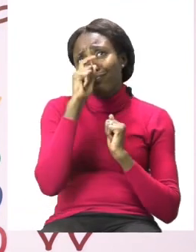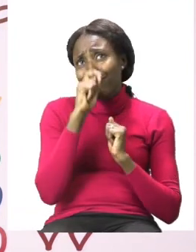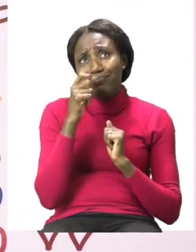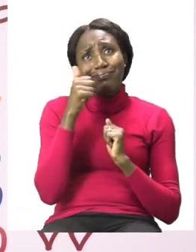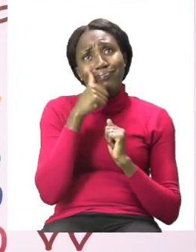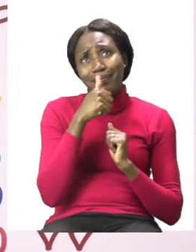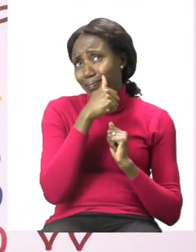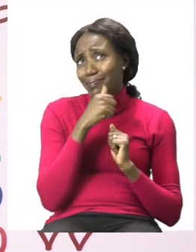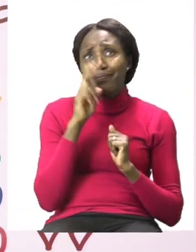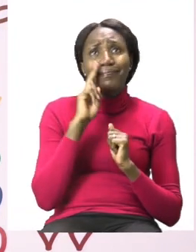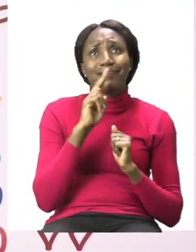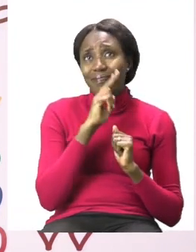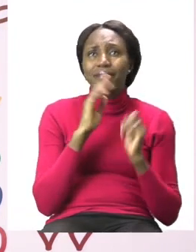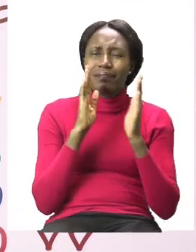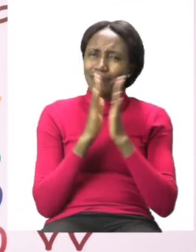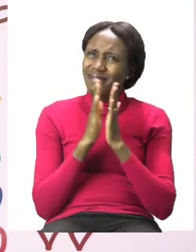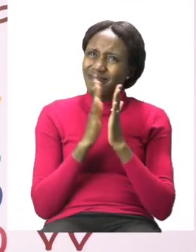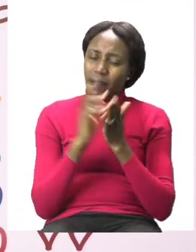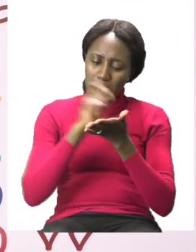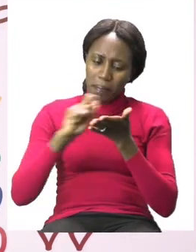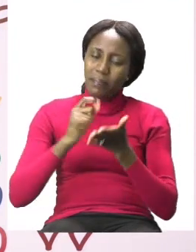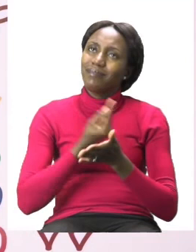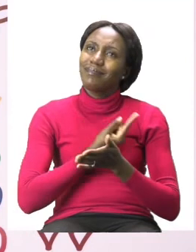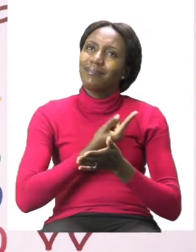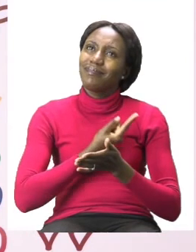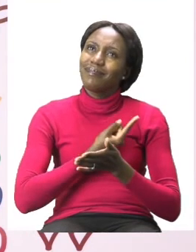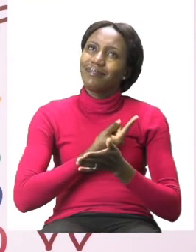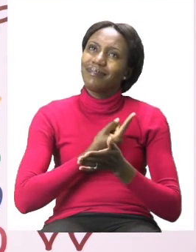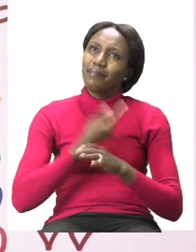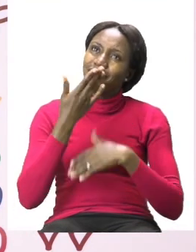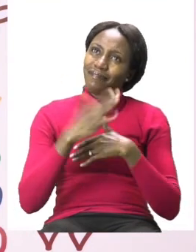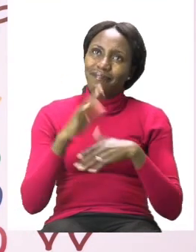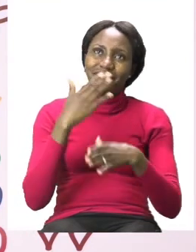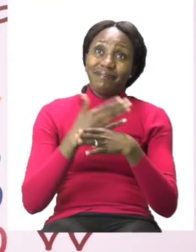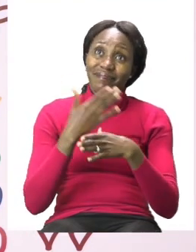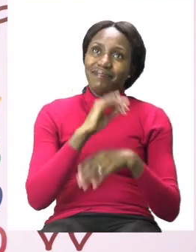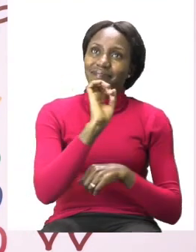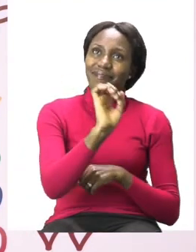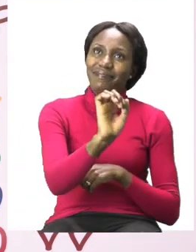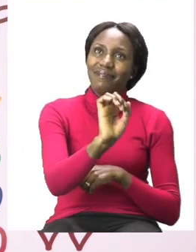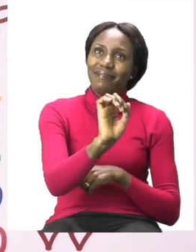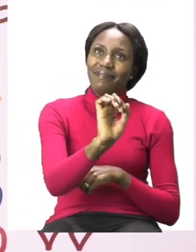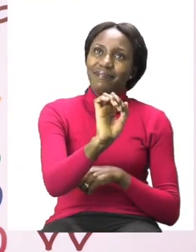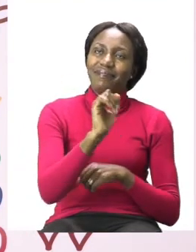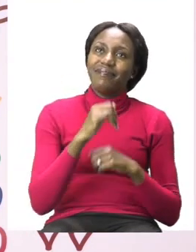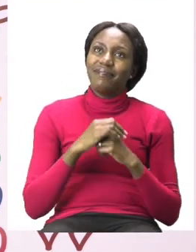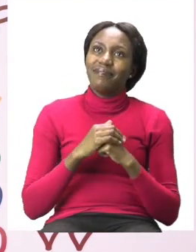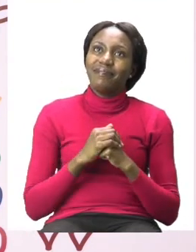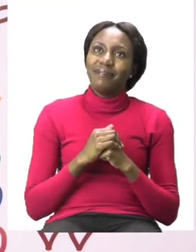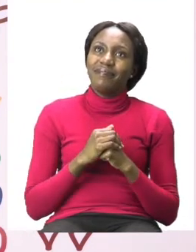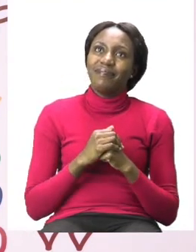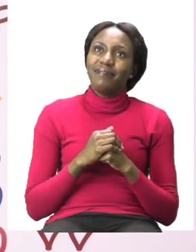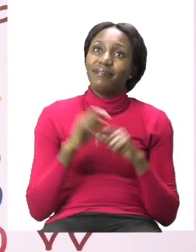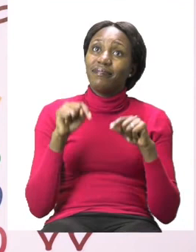you end up finishing your activities by yourself. Now that we are done with our lesson,